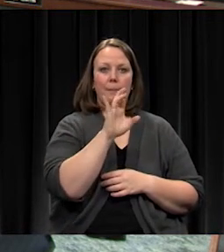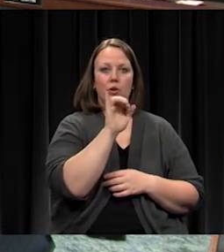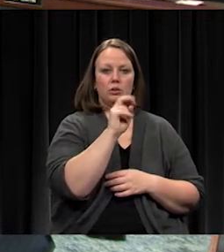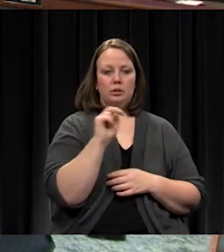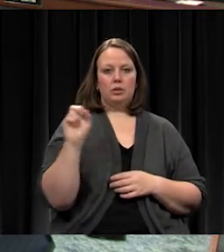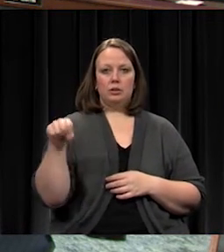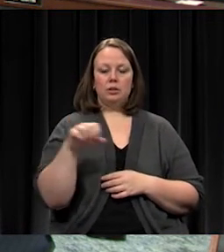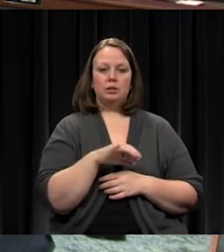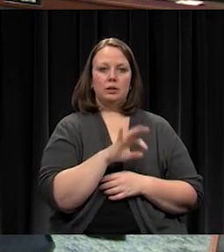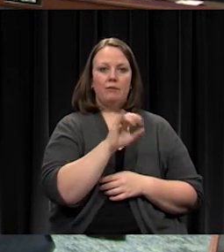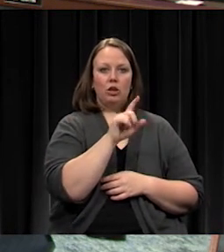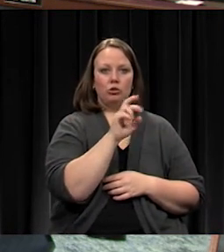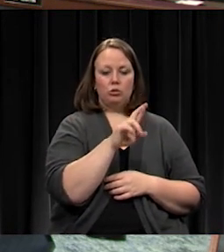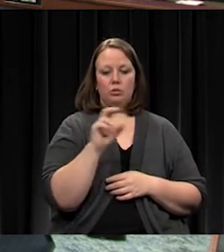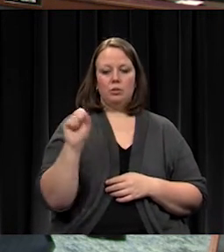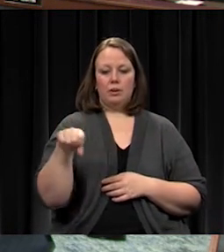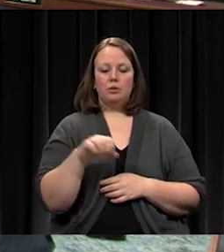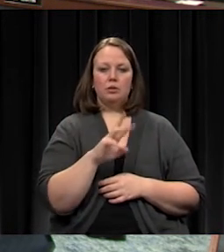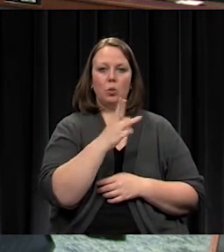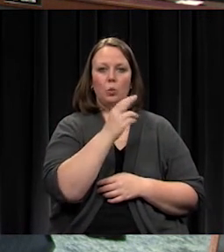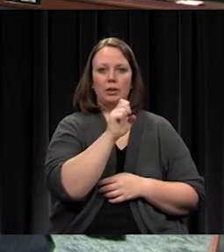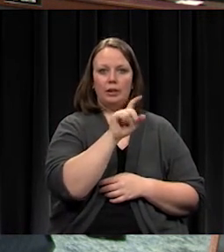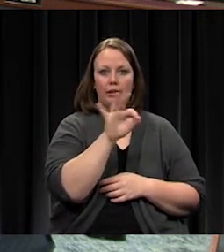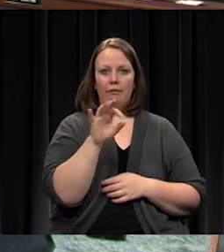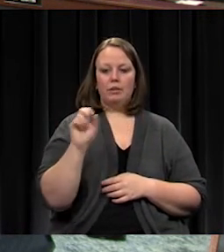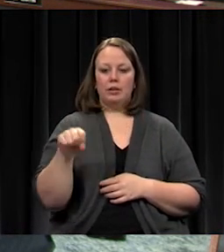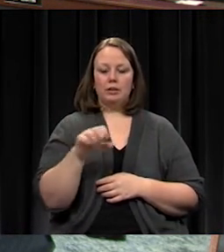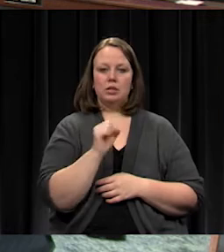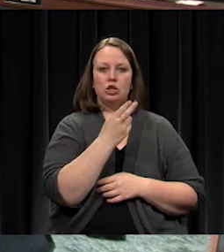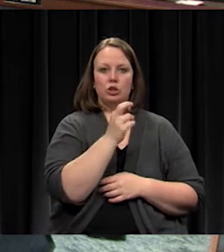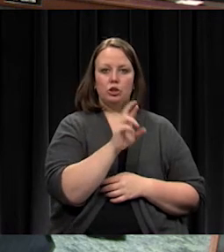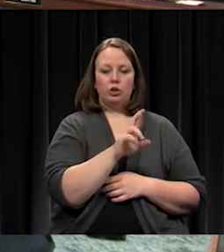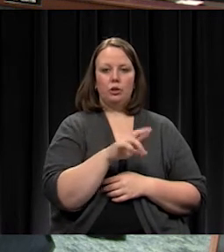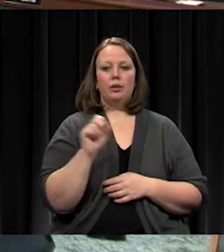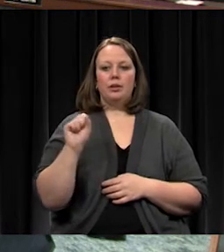Yes. Mrs. Felter? Yes. Mr. Wycliffe? Yes. Mr. Scheer? Yes.